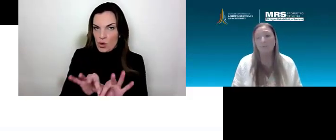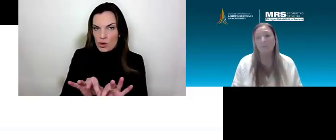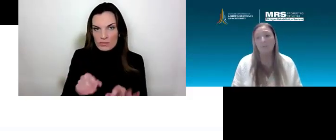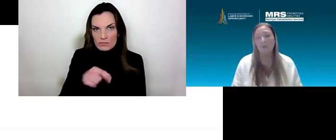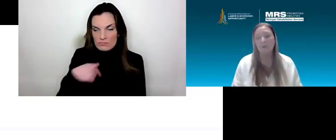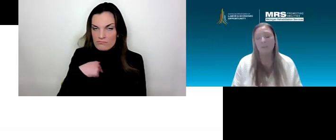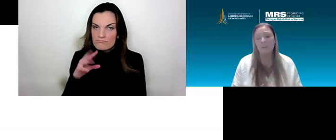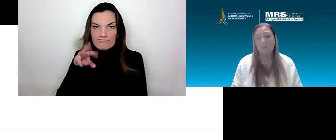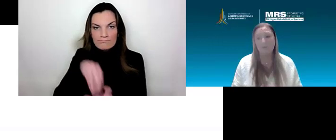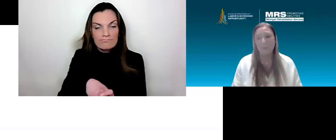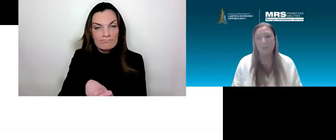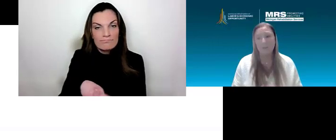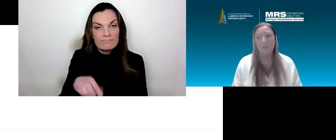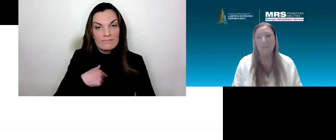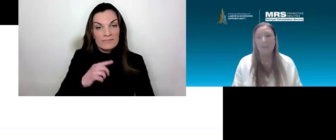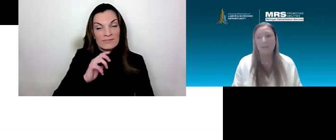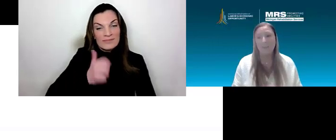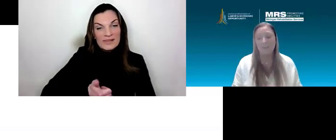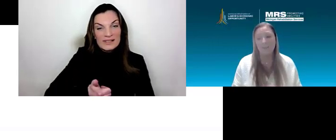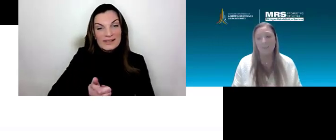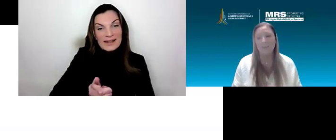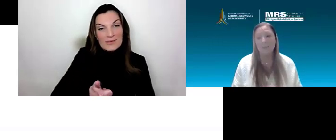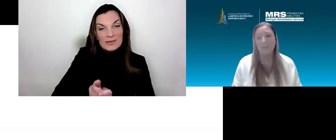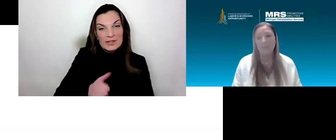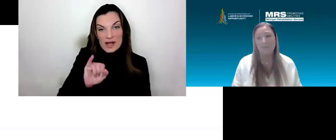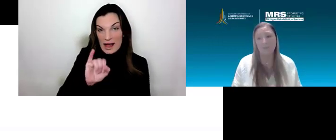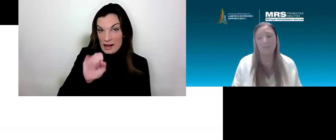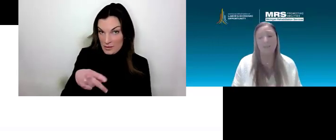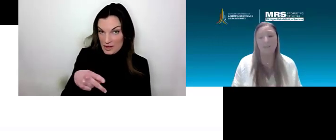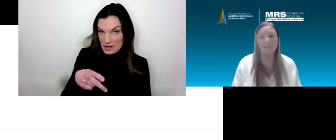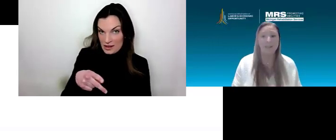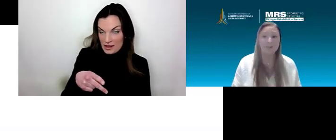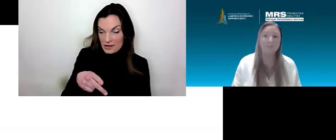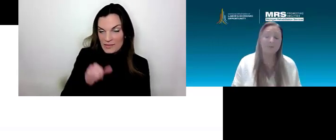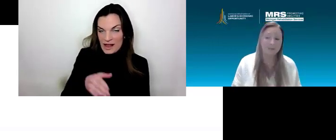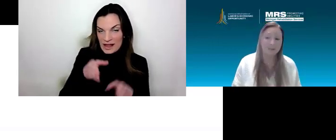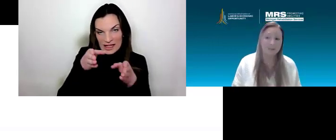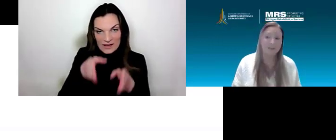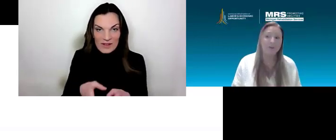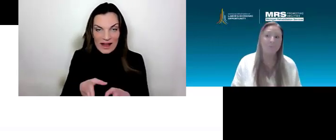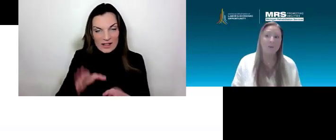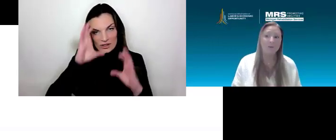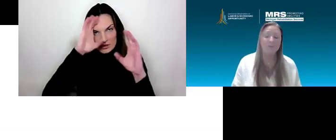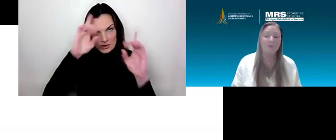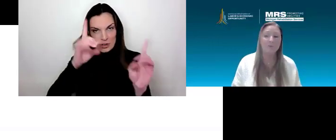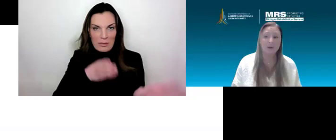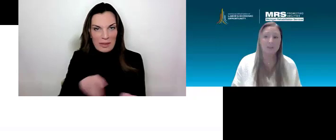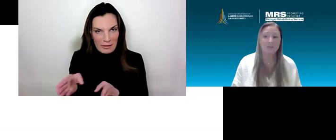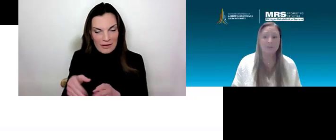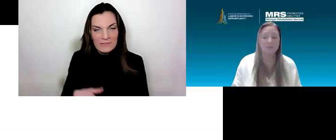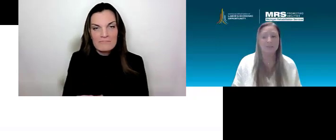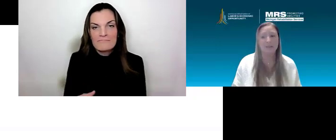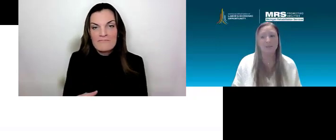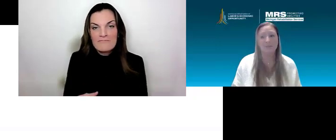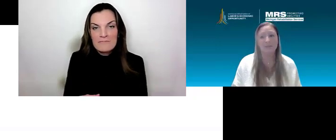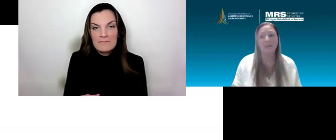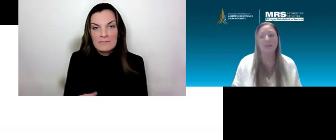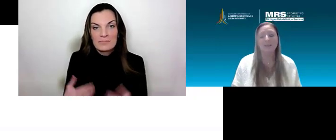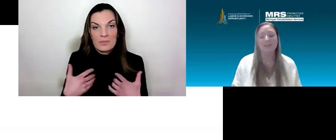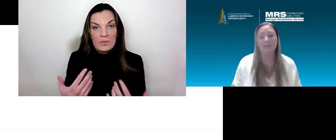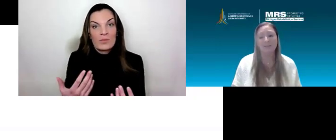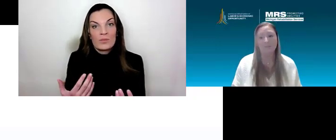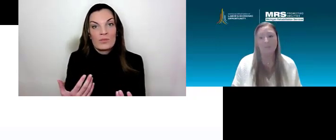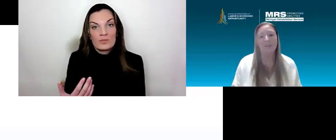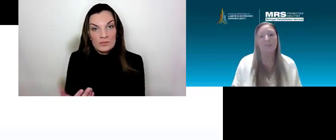part of is when we're establishing the IEP, the individualized education plan. We also want to be establishing